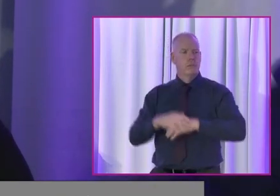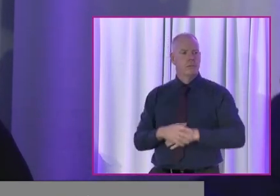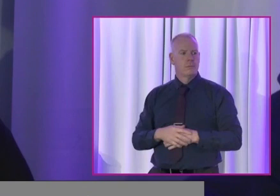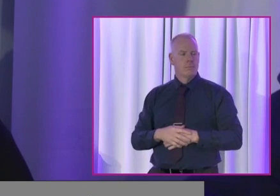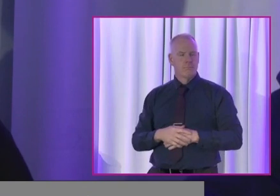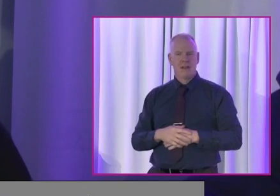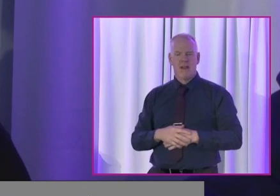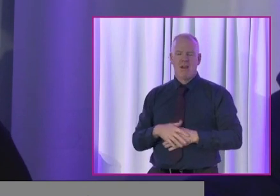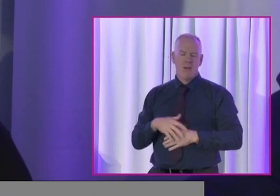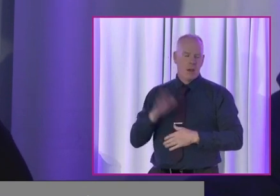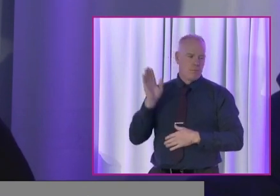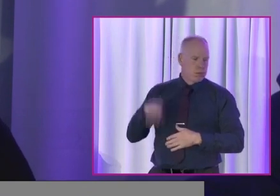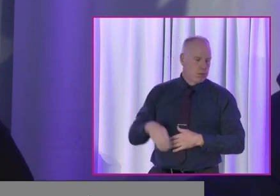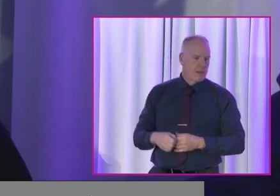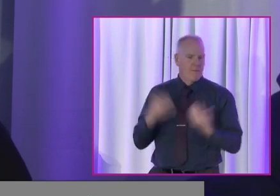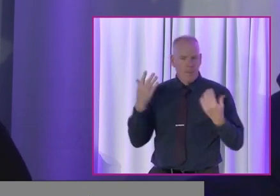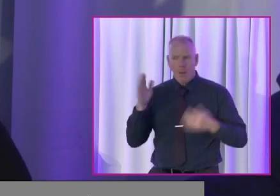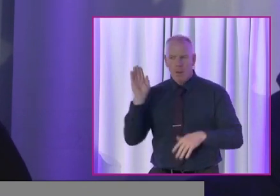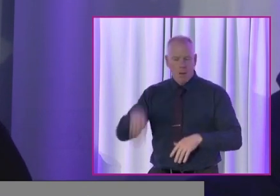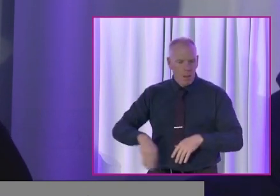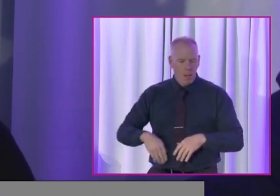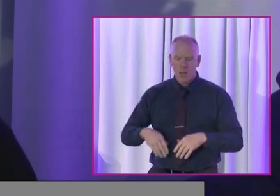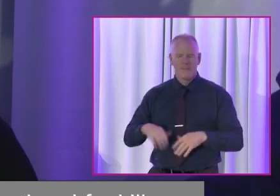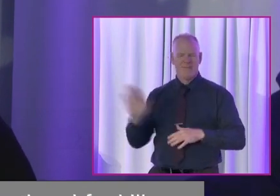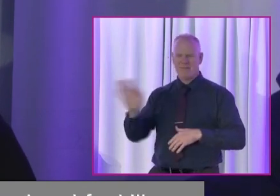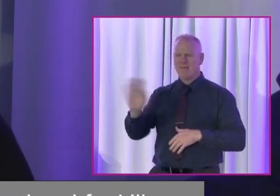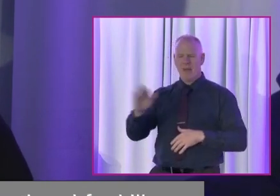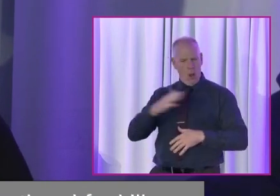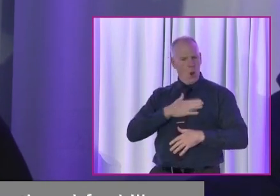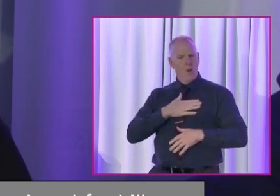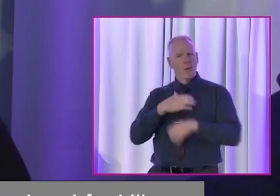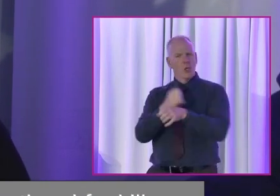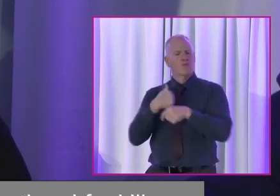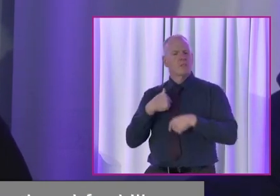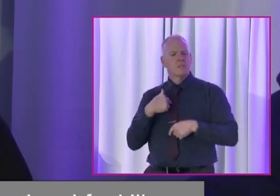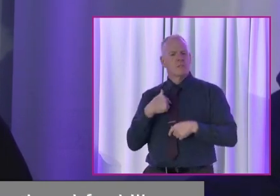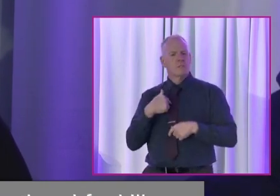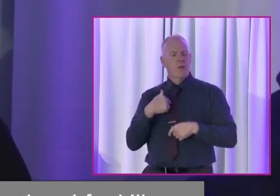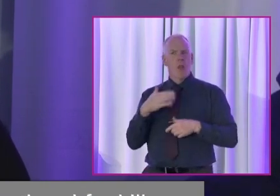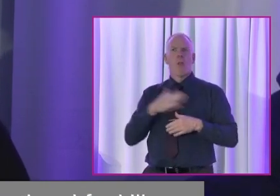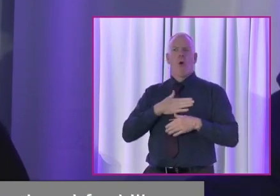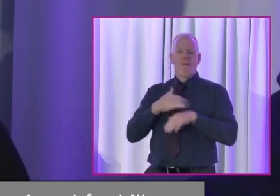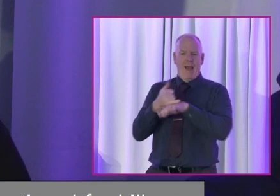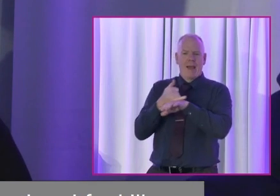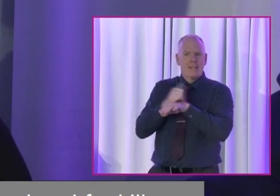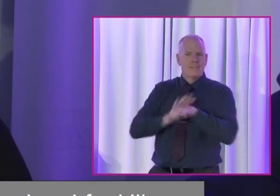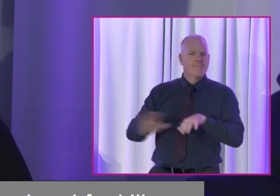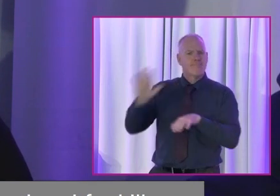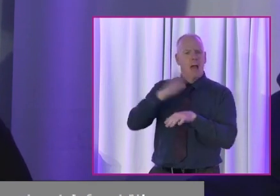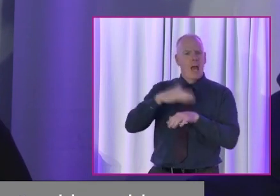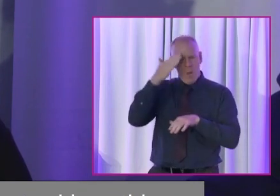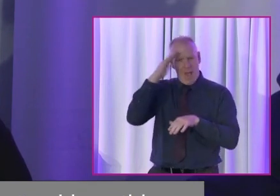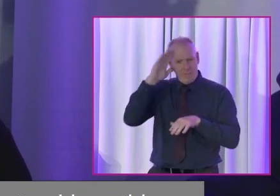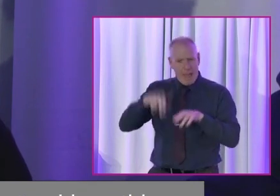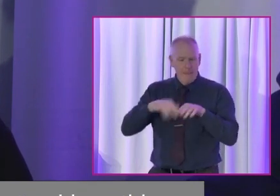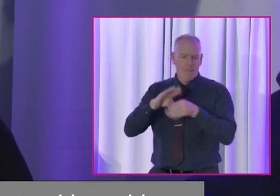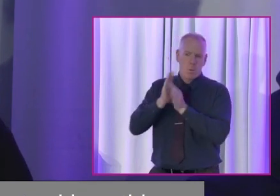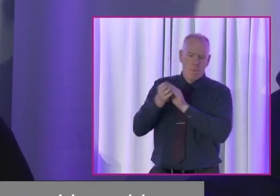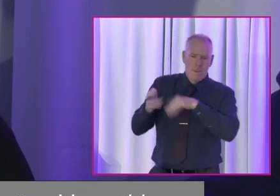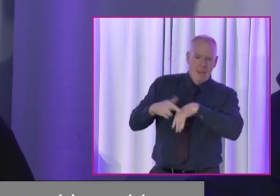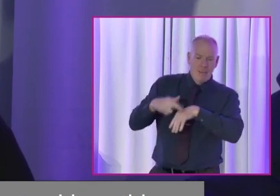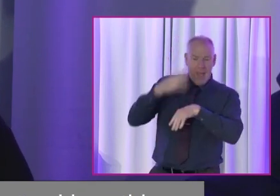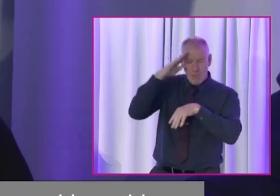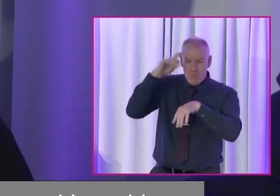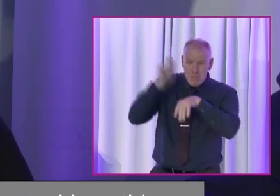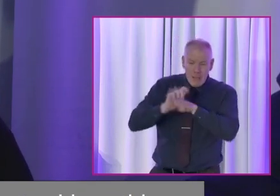like giving up and that's it, I think, no, actually, I love my country. I love this island. And I know Ireland can do better. I know Irish people are the